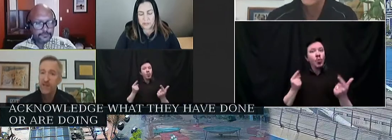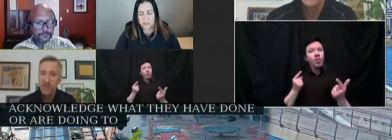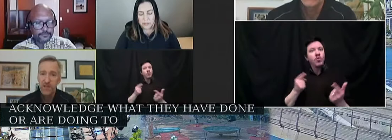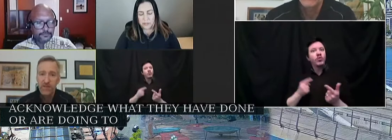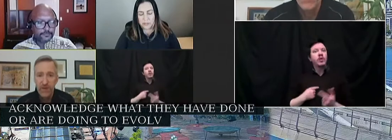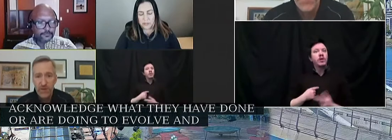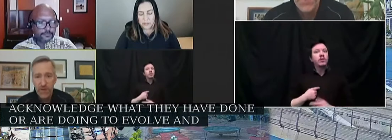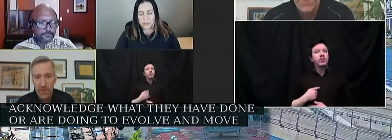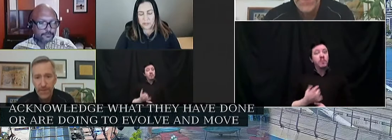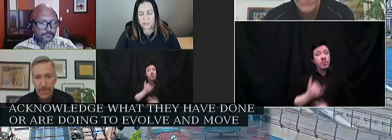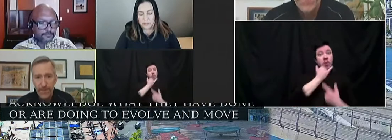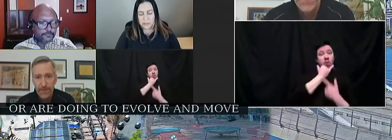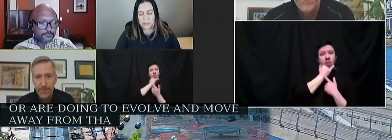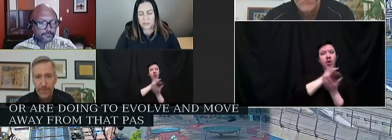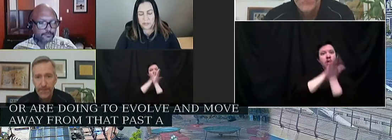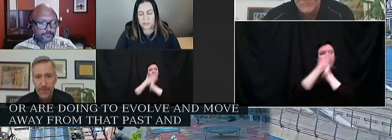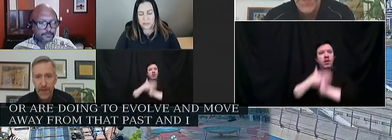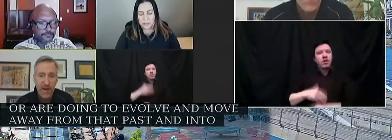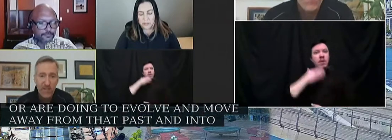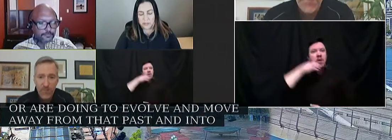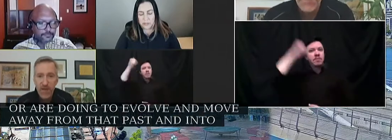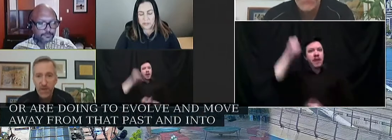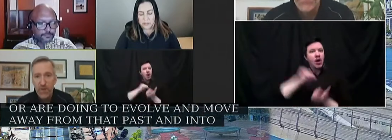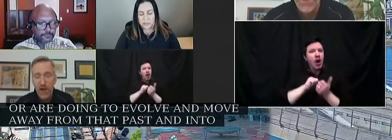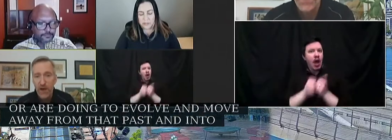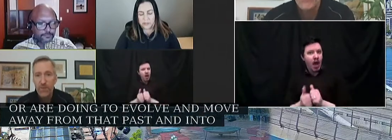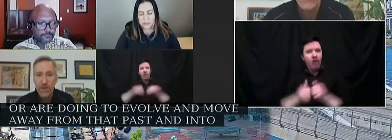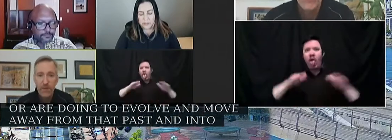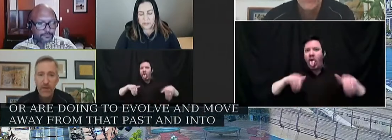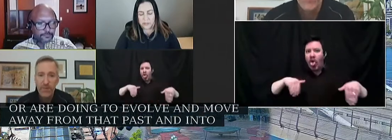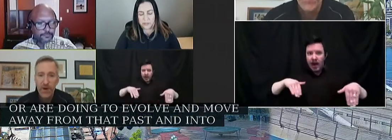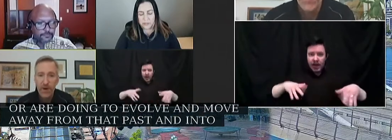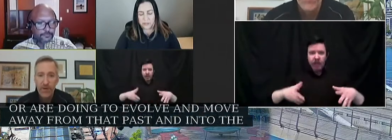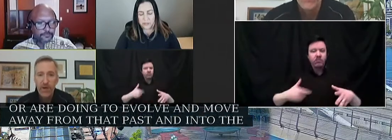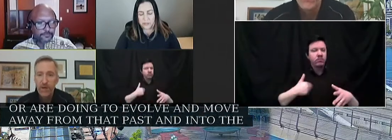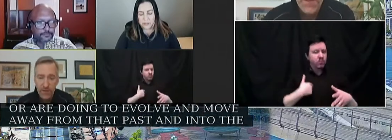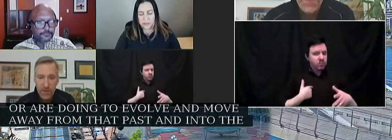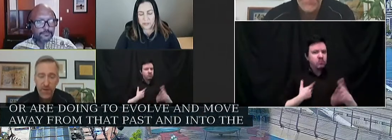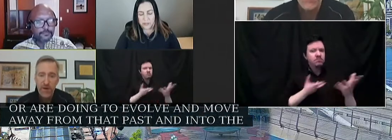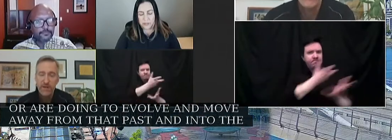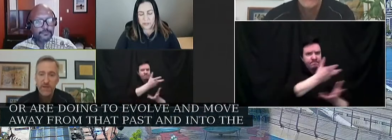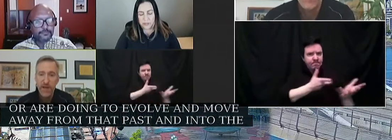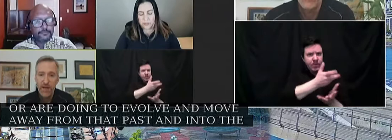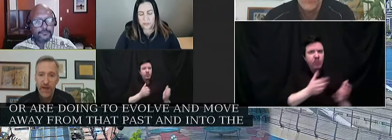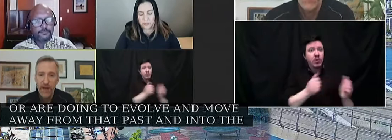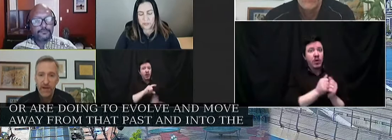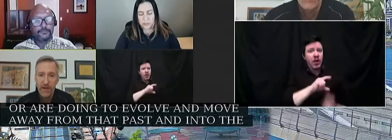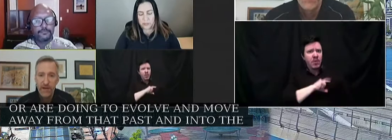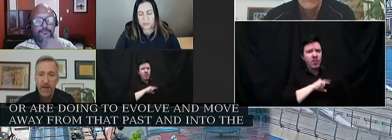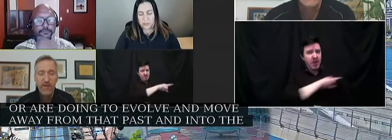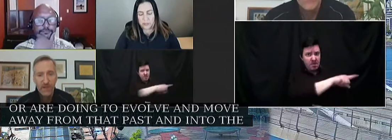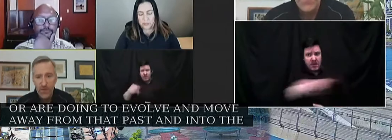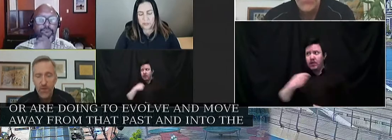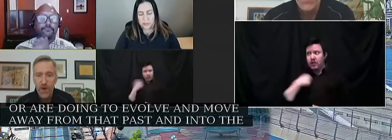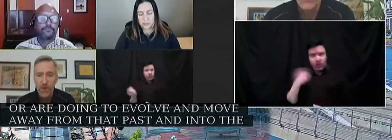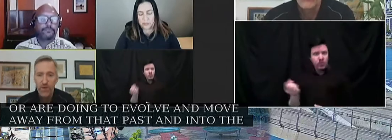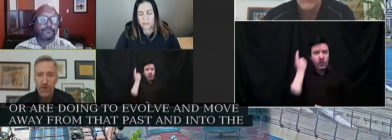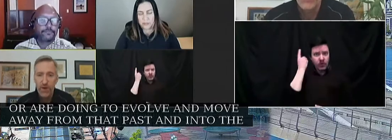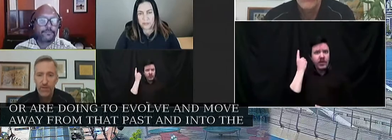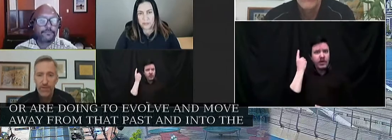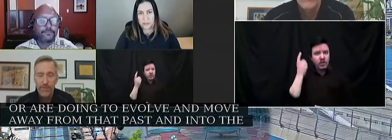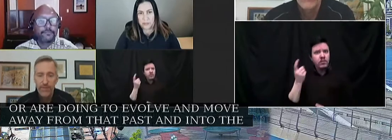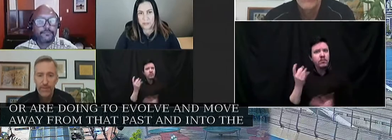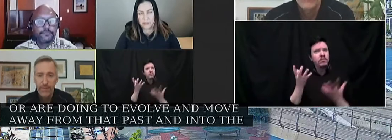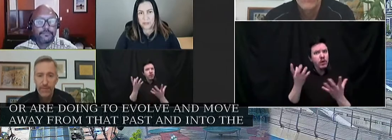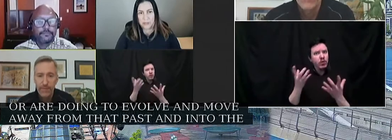past and into the future. And I speak to a lot of people in the Bureau who do understand that and they do want to